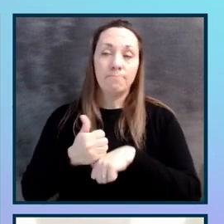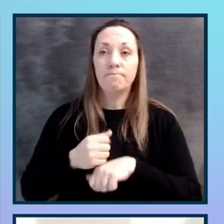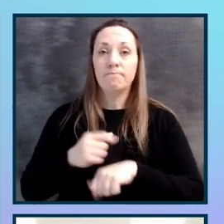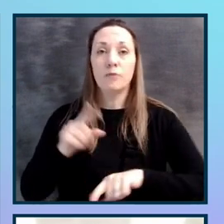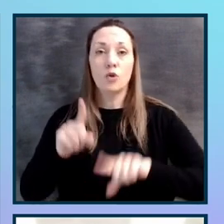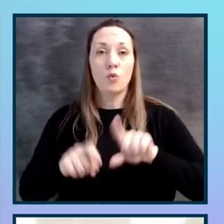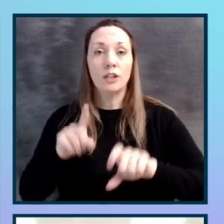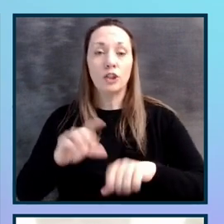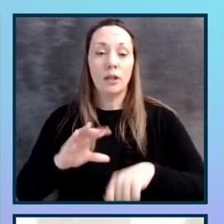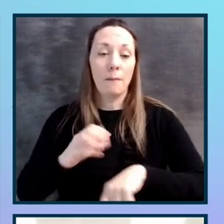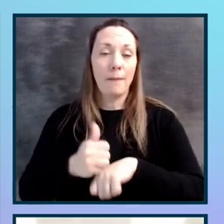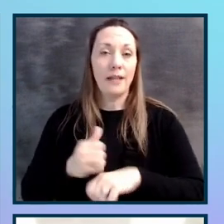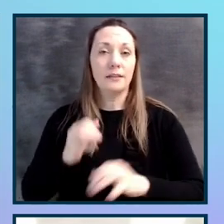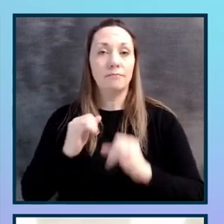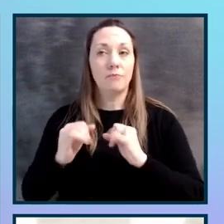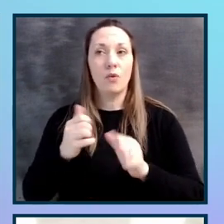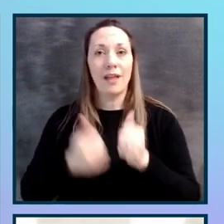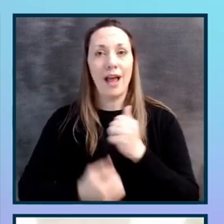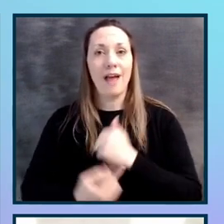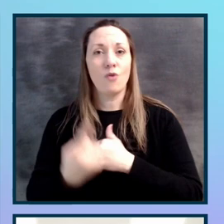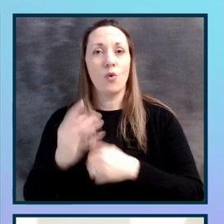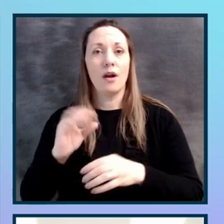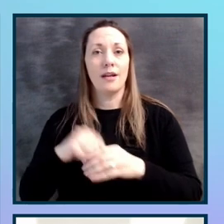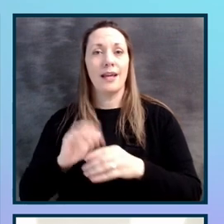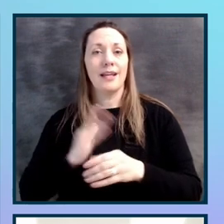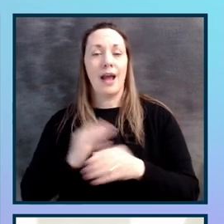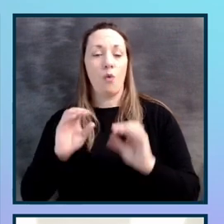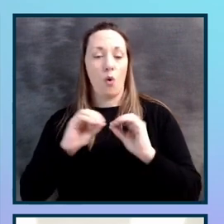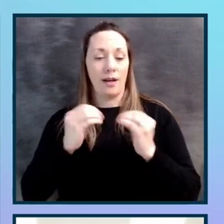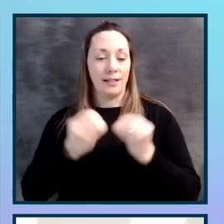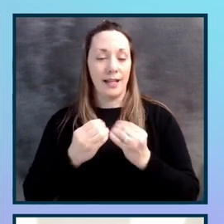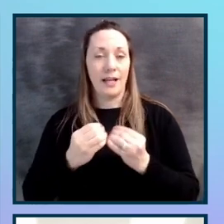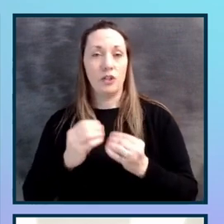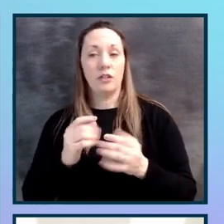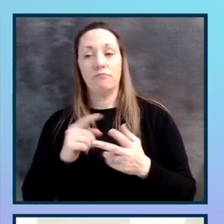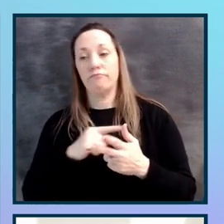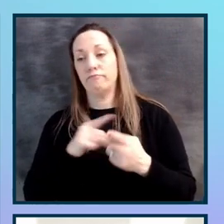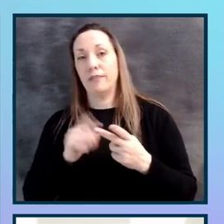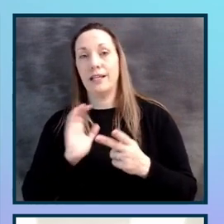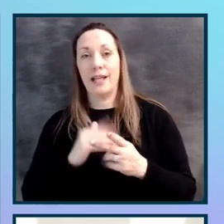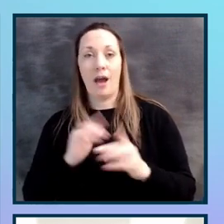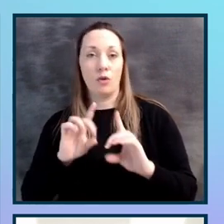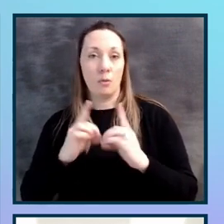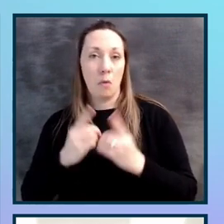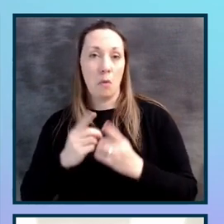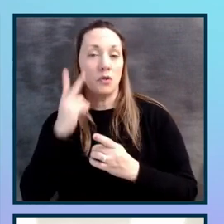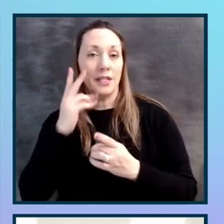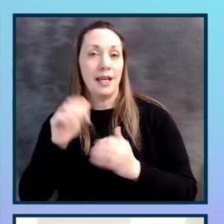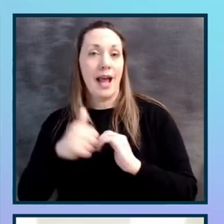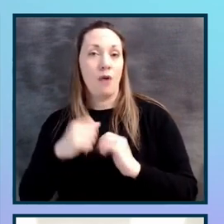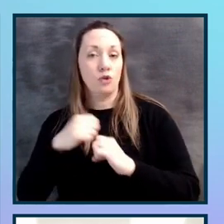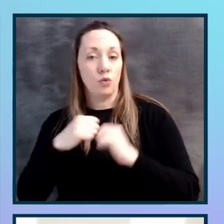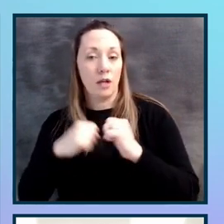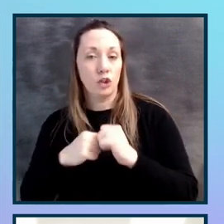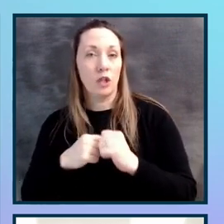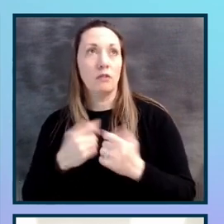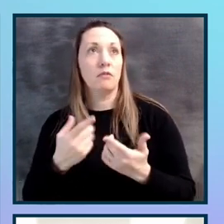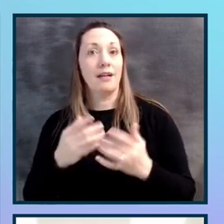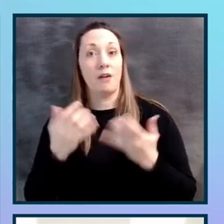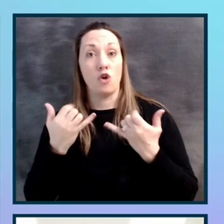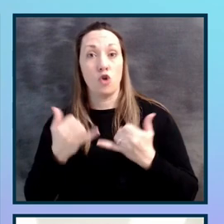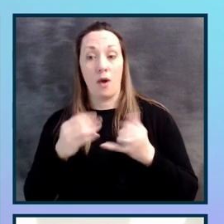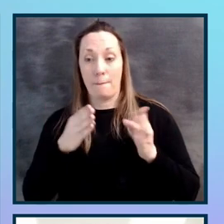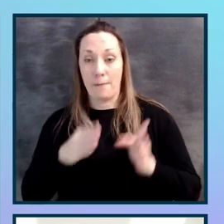with everyone in our organization and our department to see how structured we are, like the current methodologies that we're using throughout